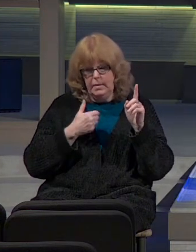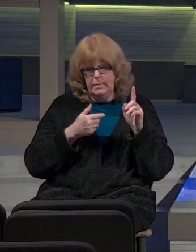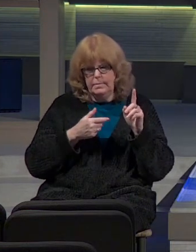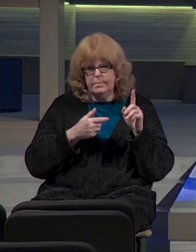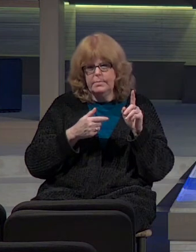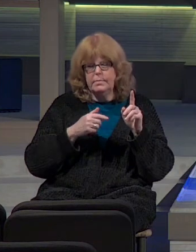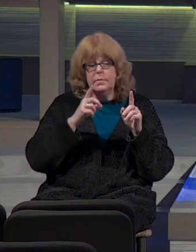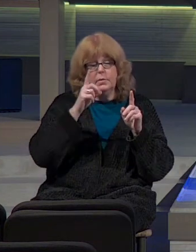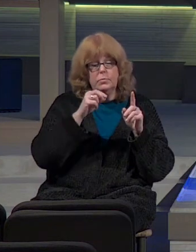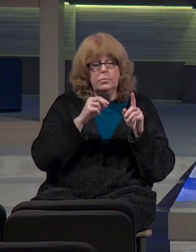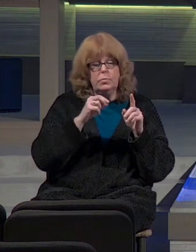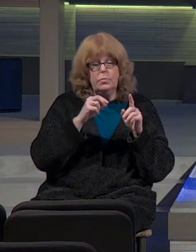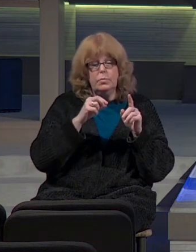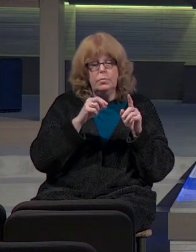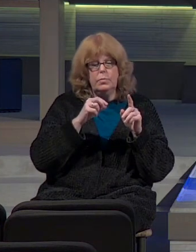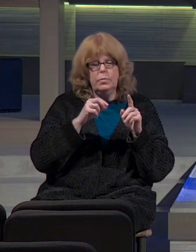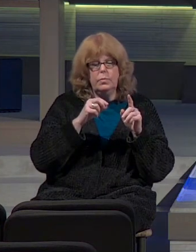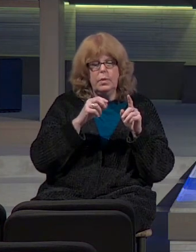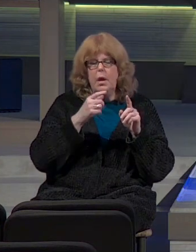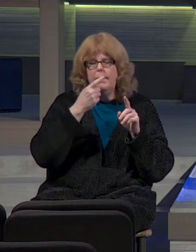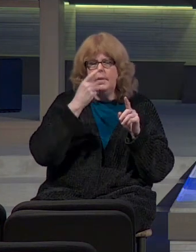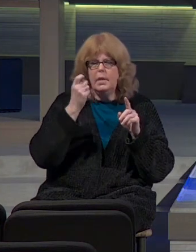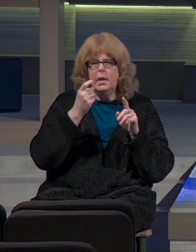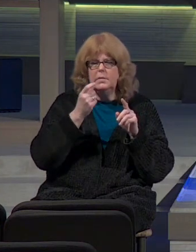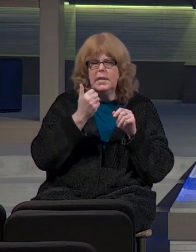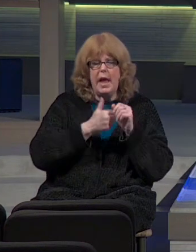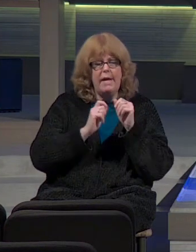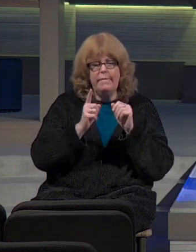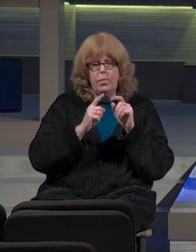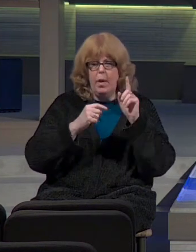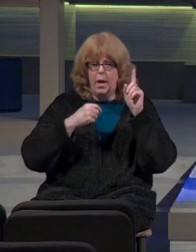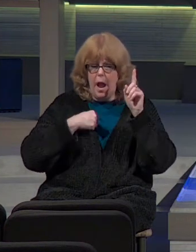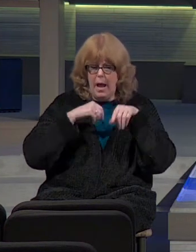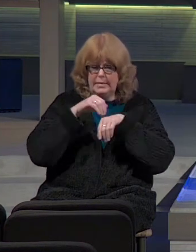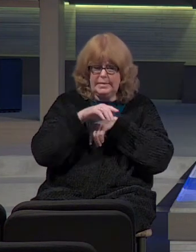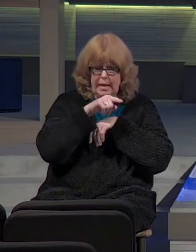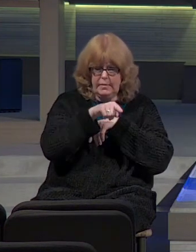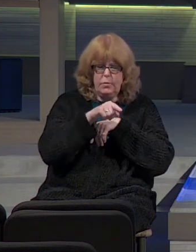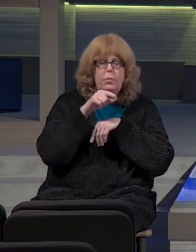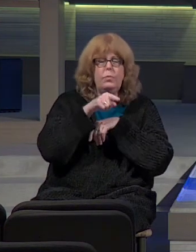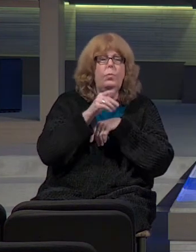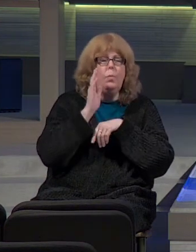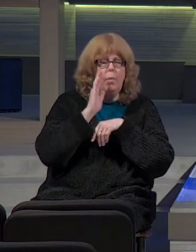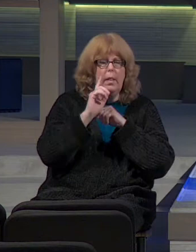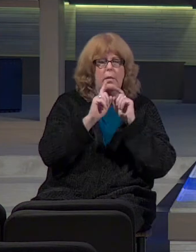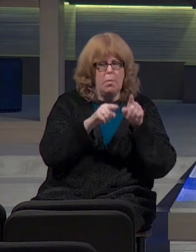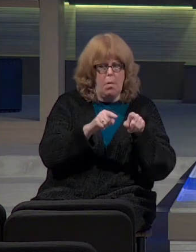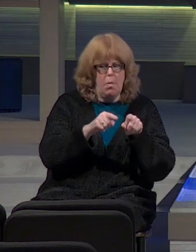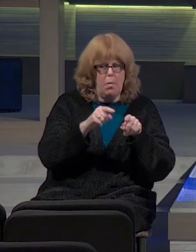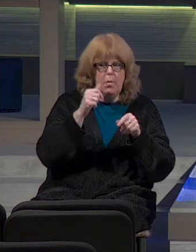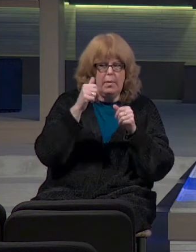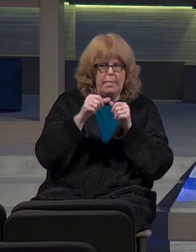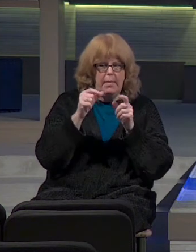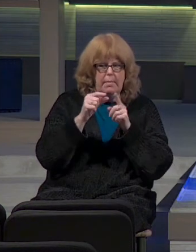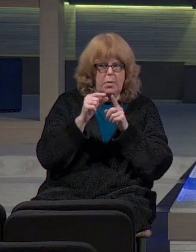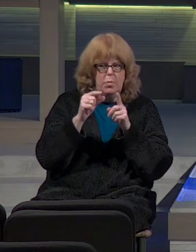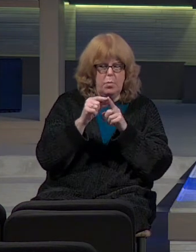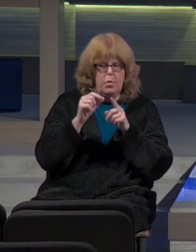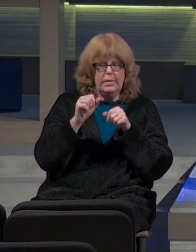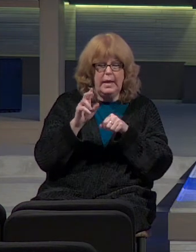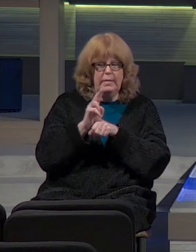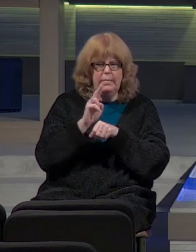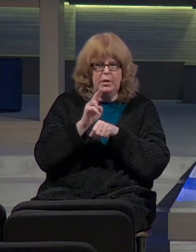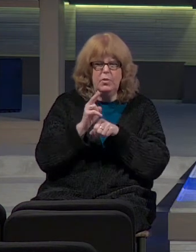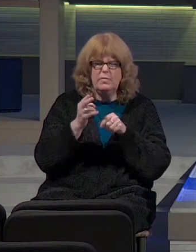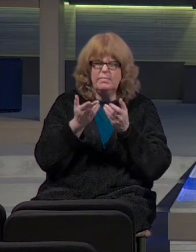Do not, excuse me, because everywhere I send you, you shall go. Remember that word can be used as